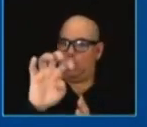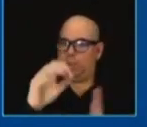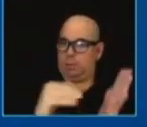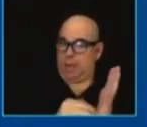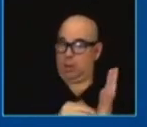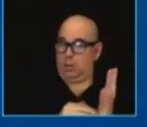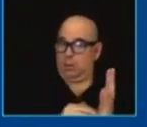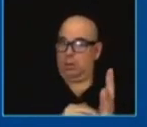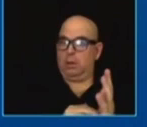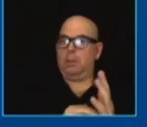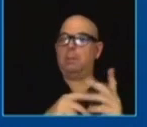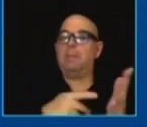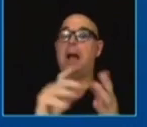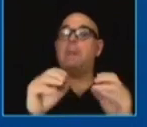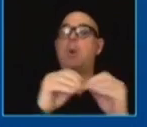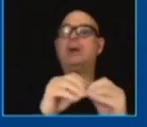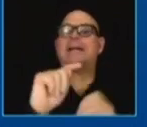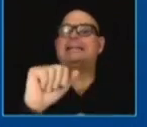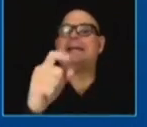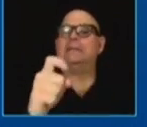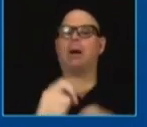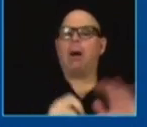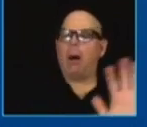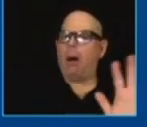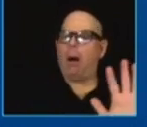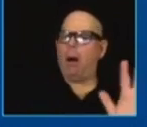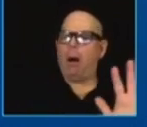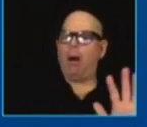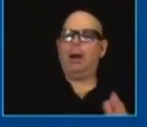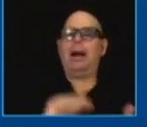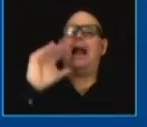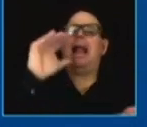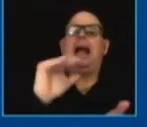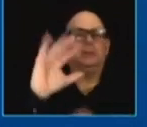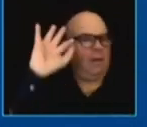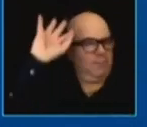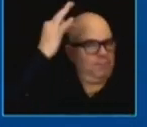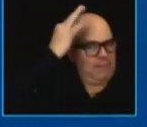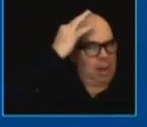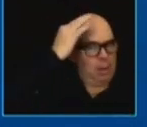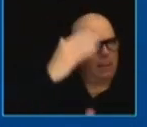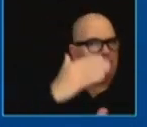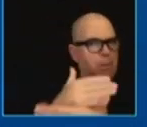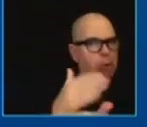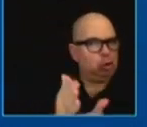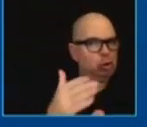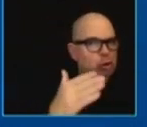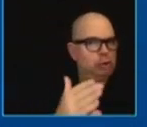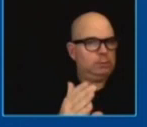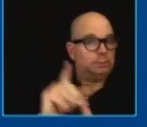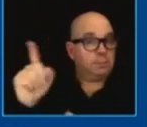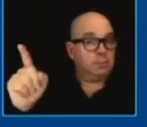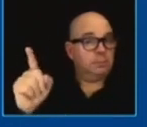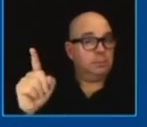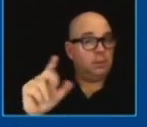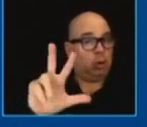taxes and we've already cut the federal budget by 300 billion dollars